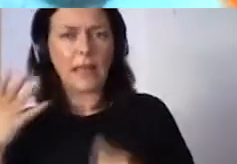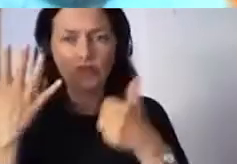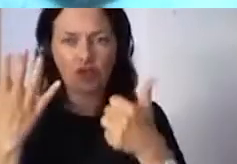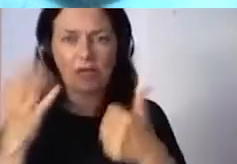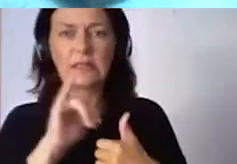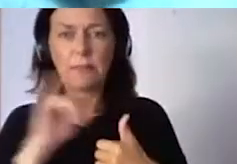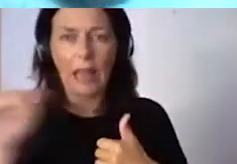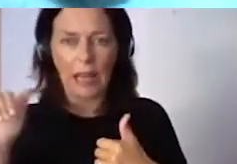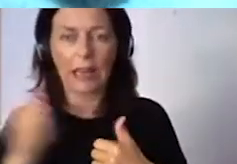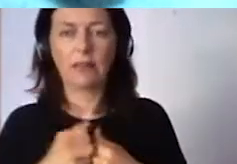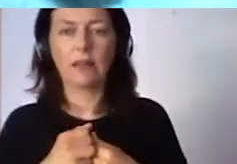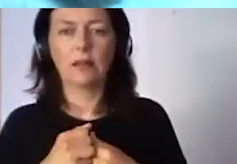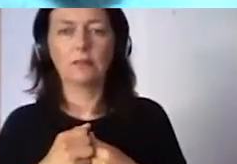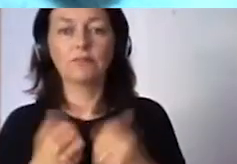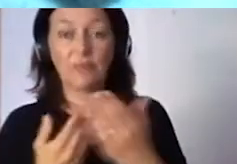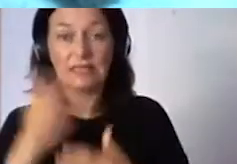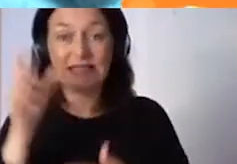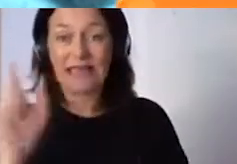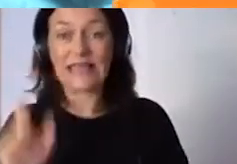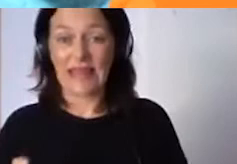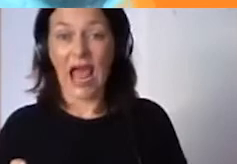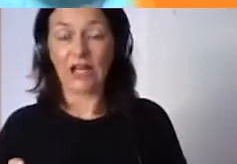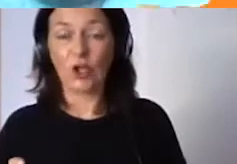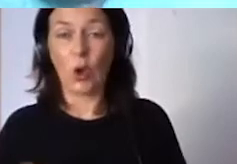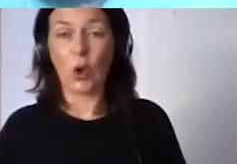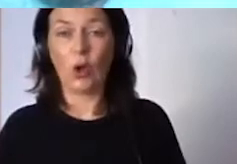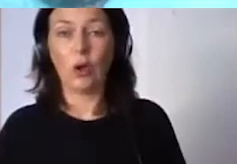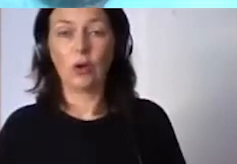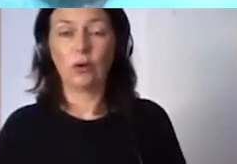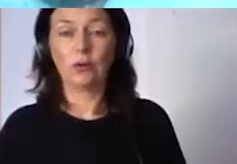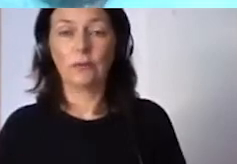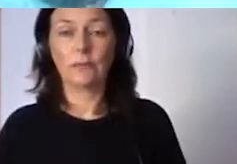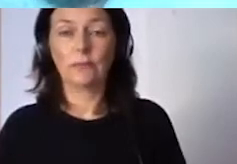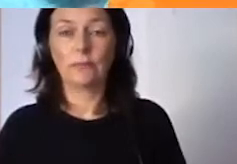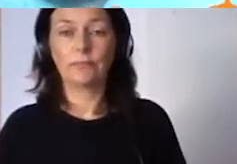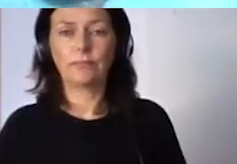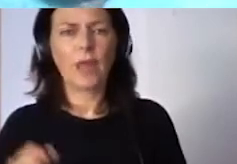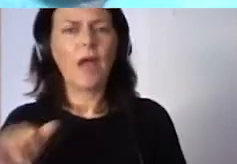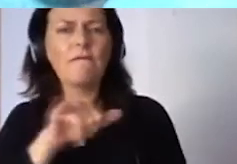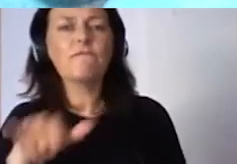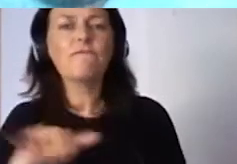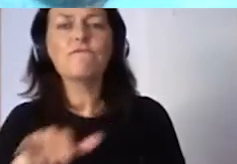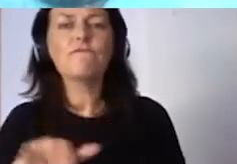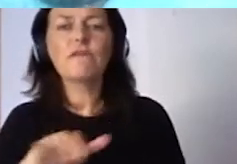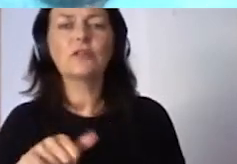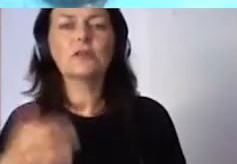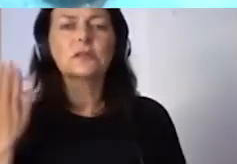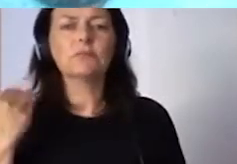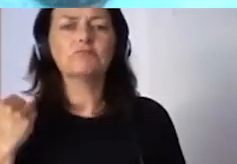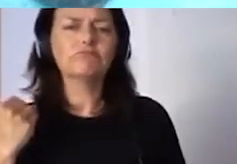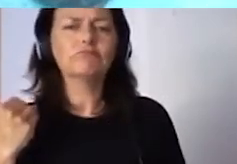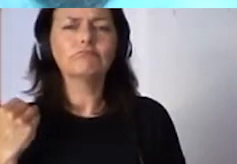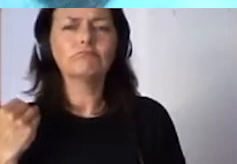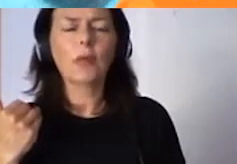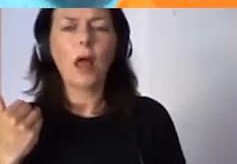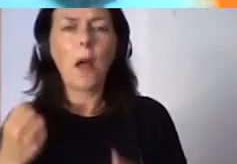characterized by a very strong interest on adult education, I'm a